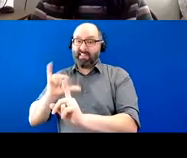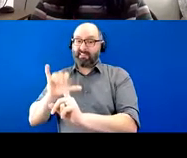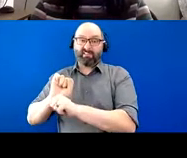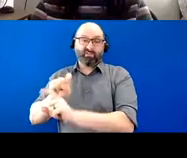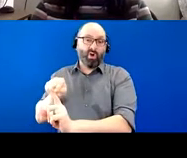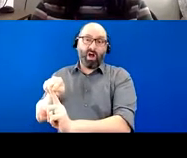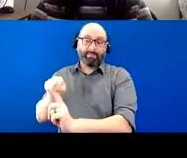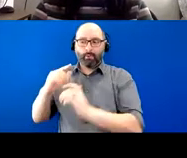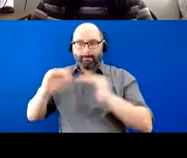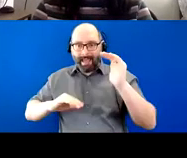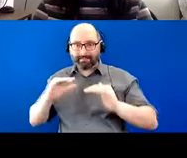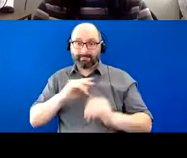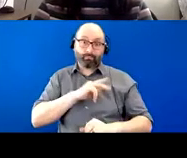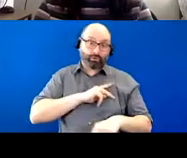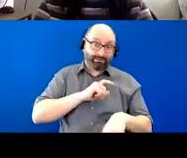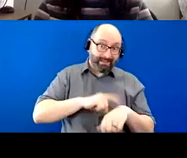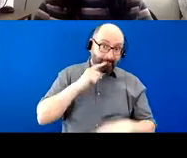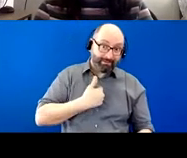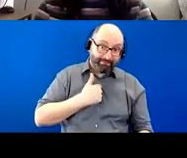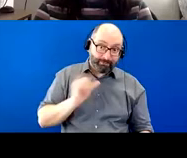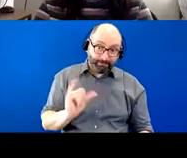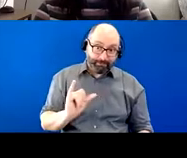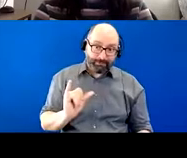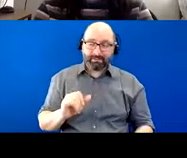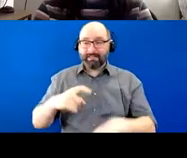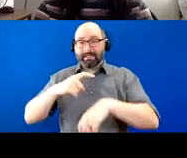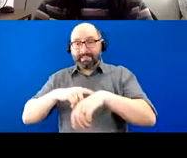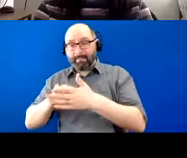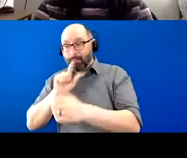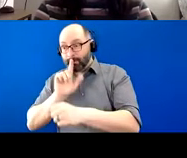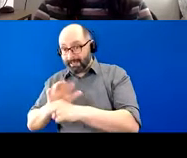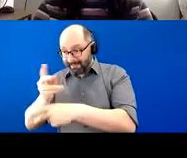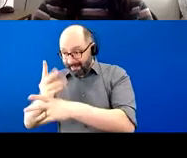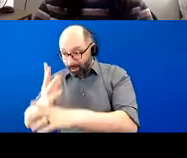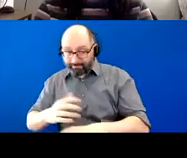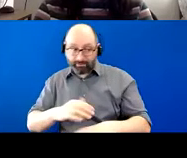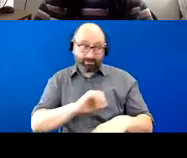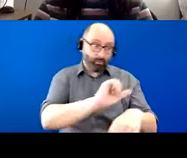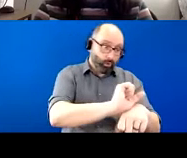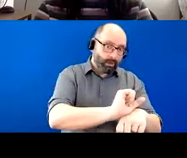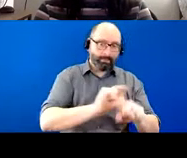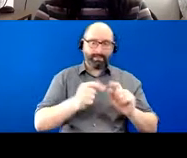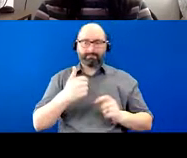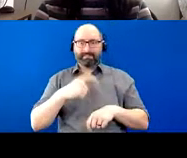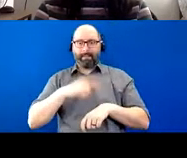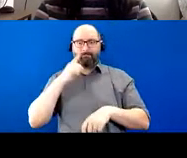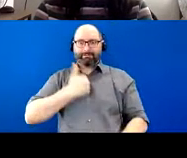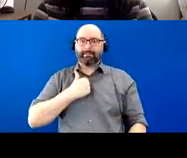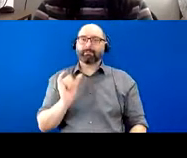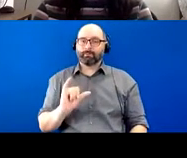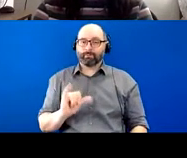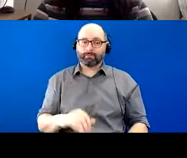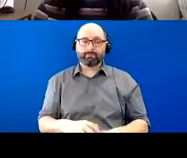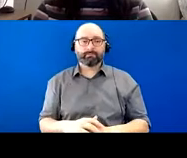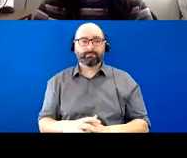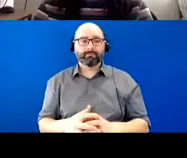having to balance, you know, personal time for yourself and time that you're dedicated to being a caregiver. Um, it's always important to